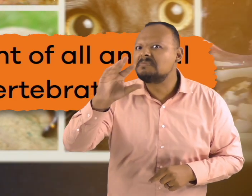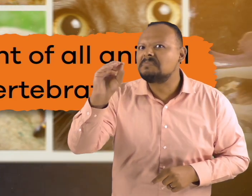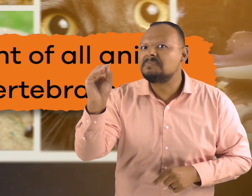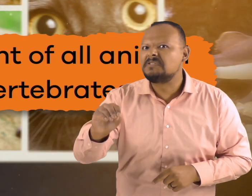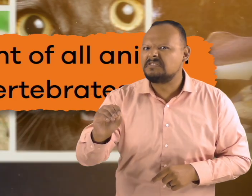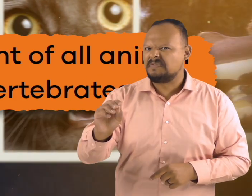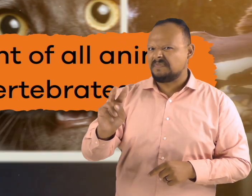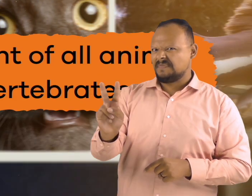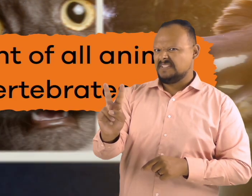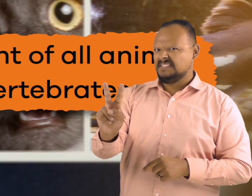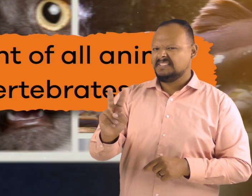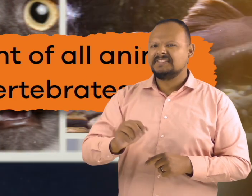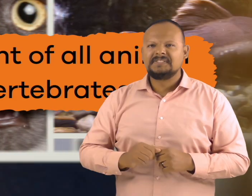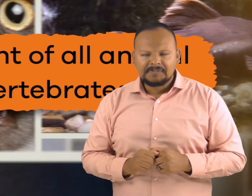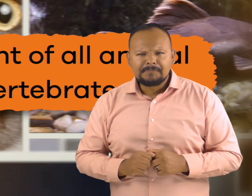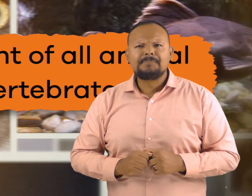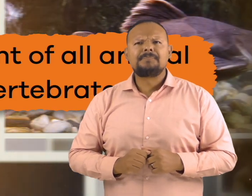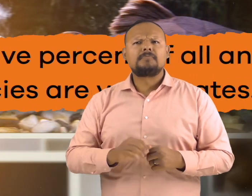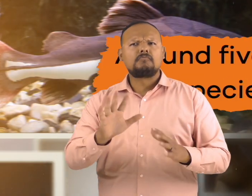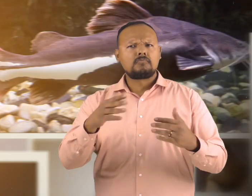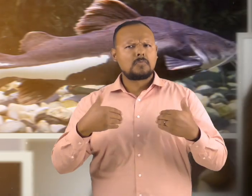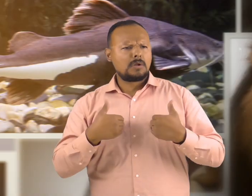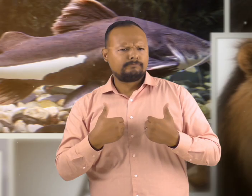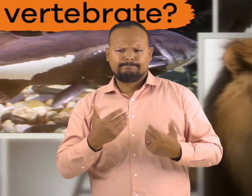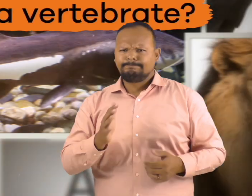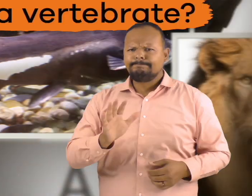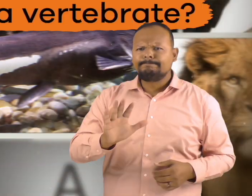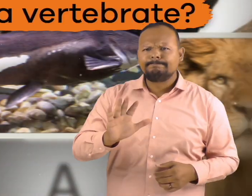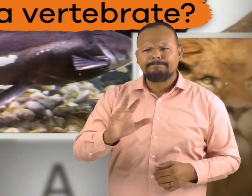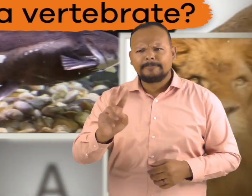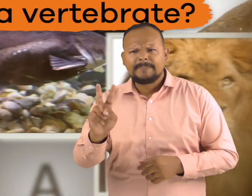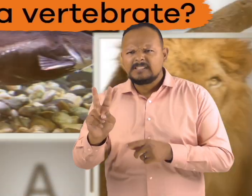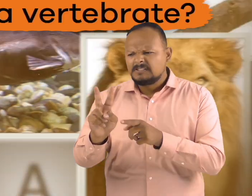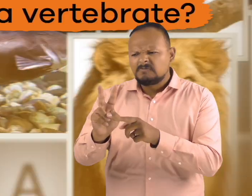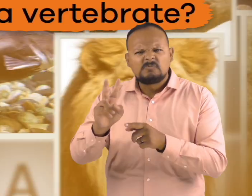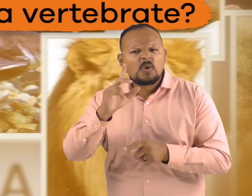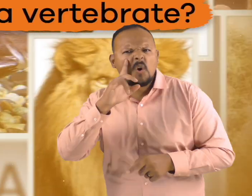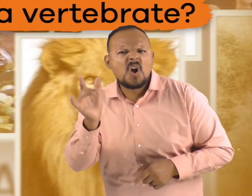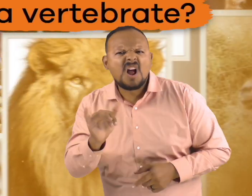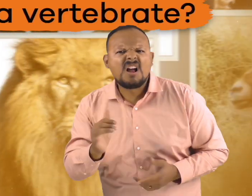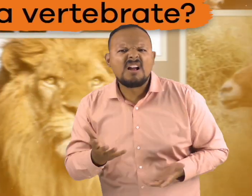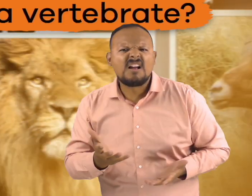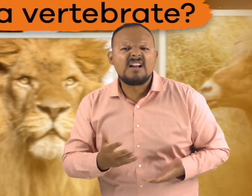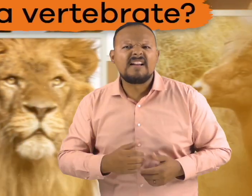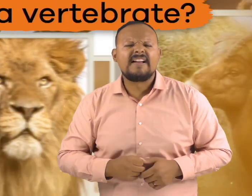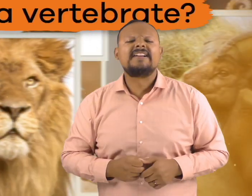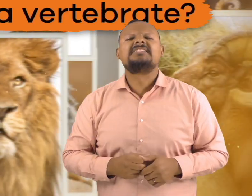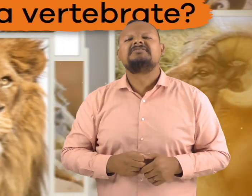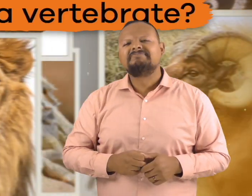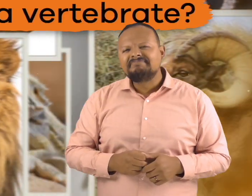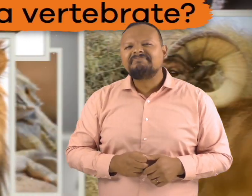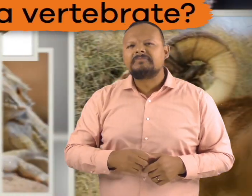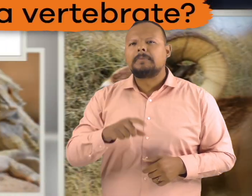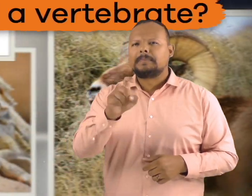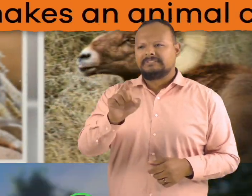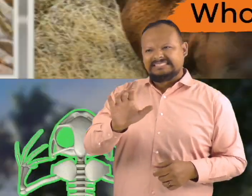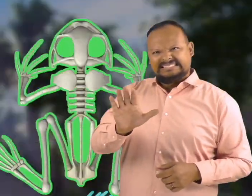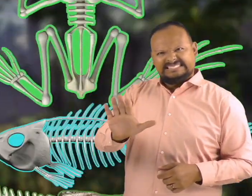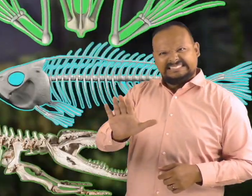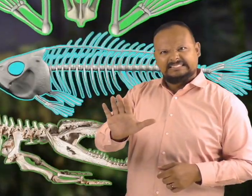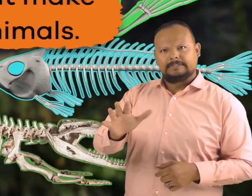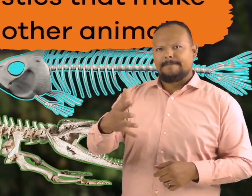species are vertebrates. So, what makes an animal a vertebrate? Let's find out.